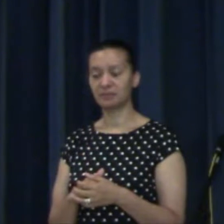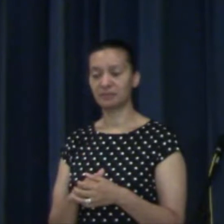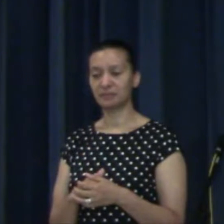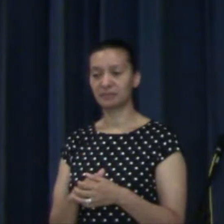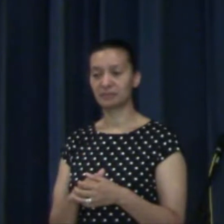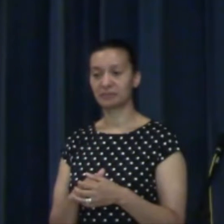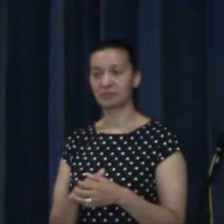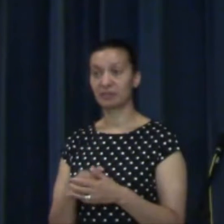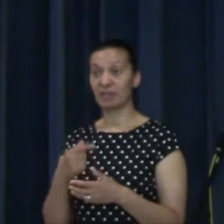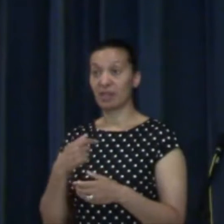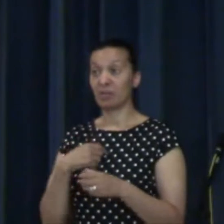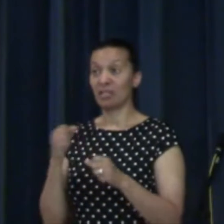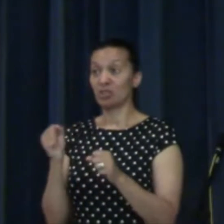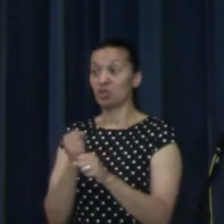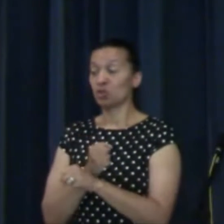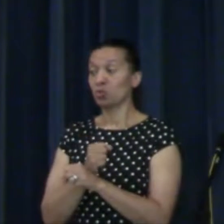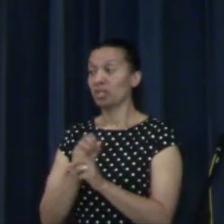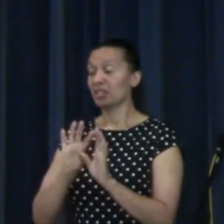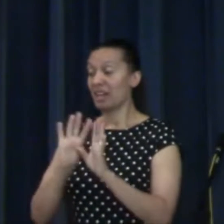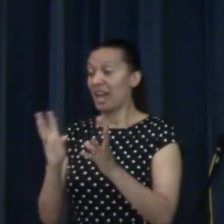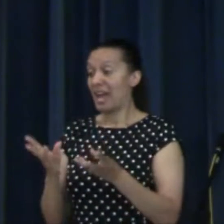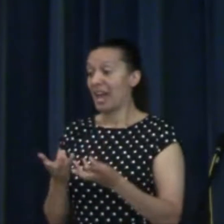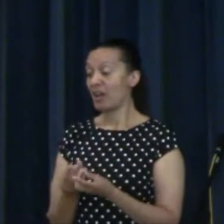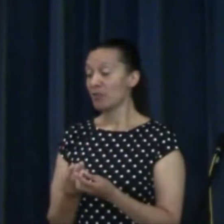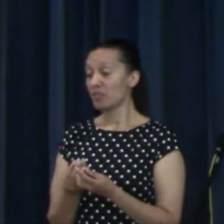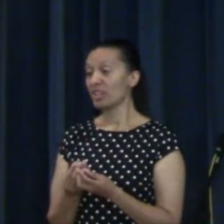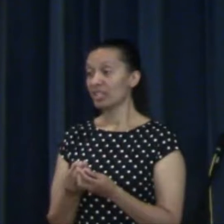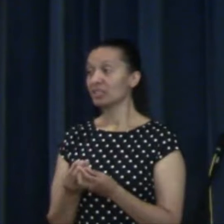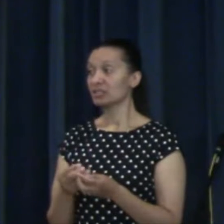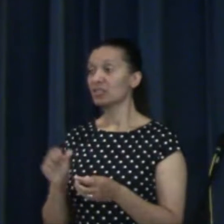Am I doing everything God has called me to do?